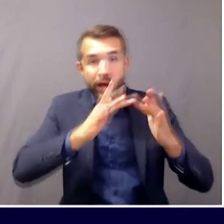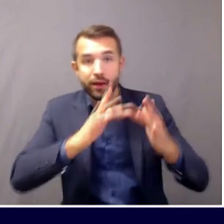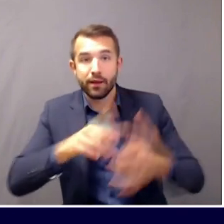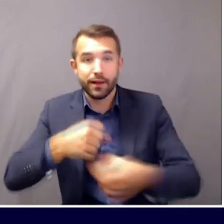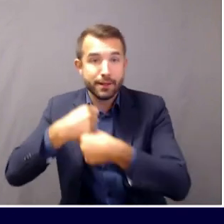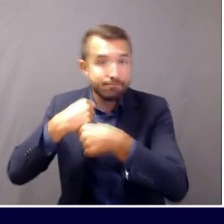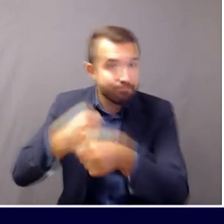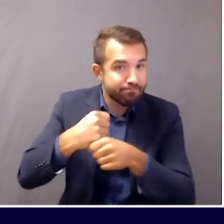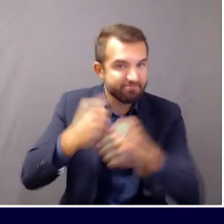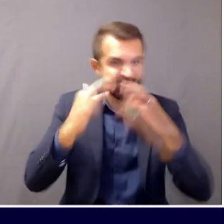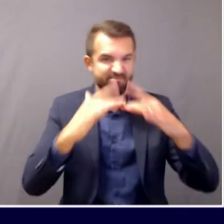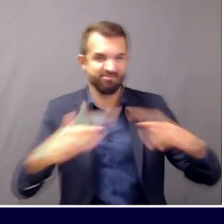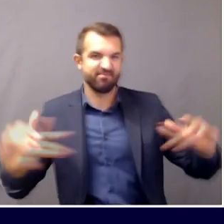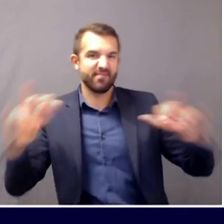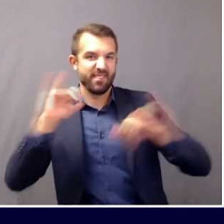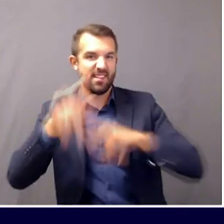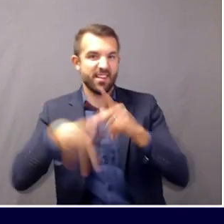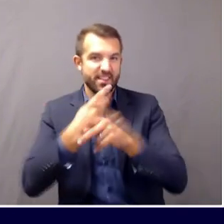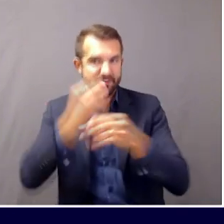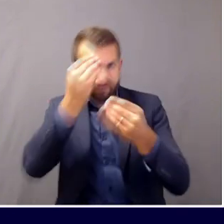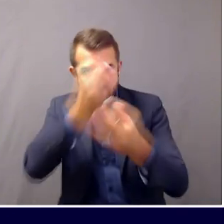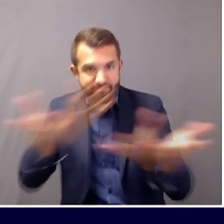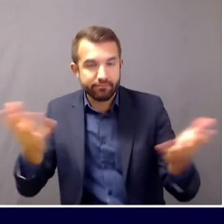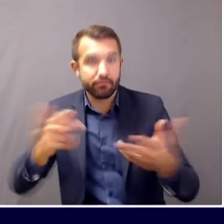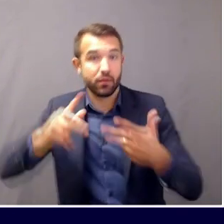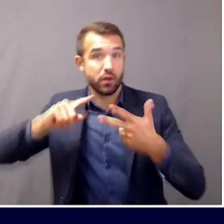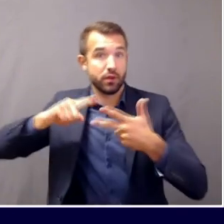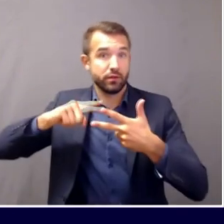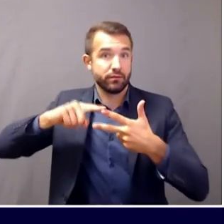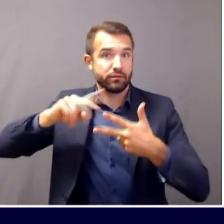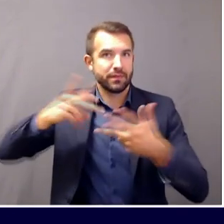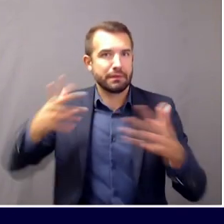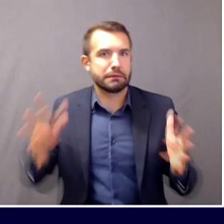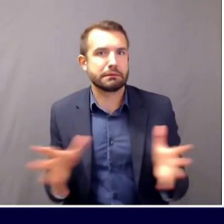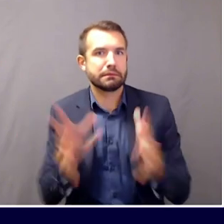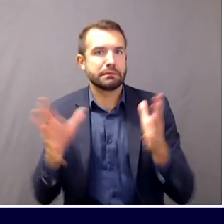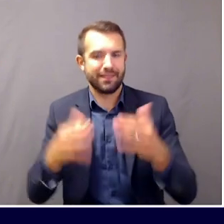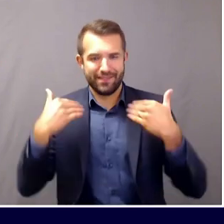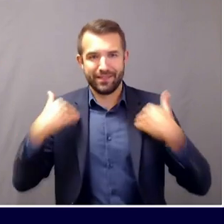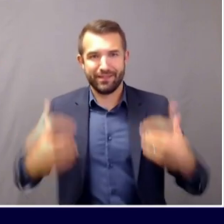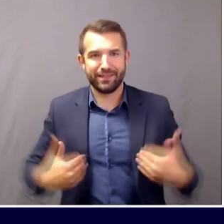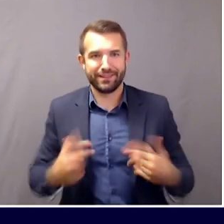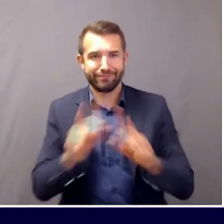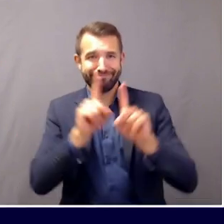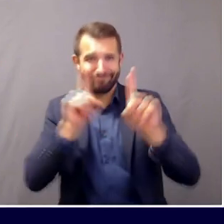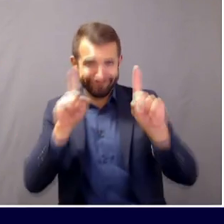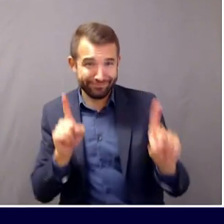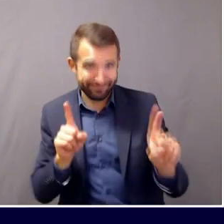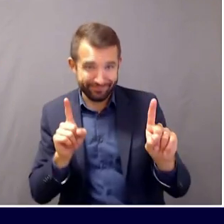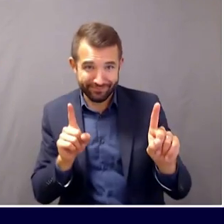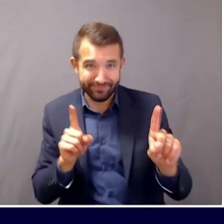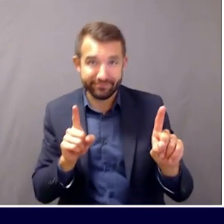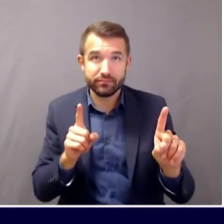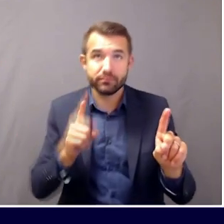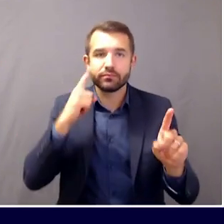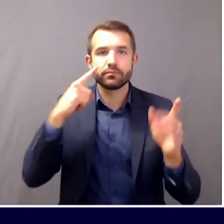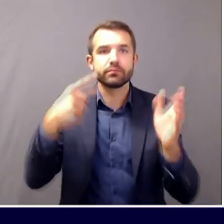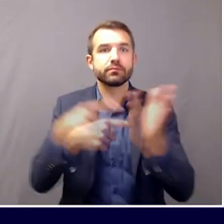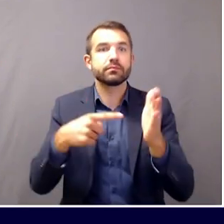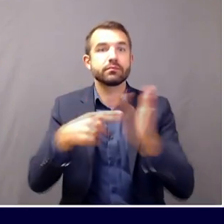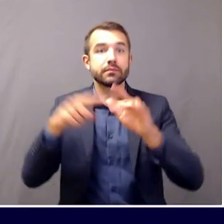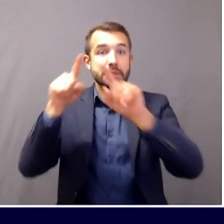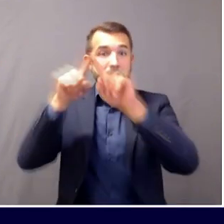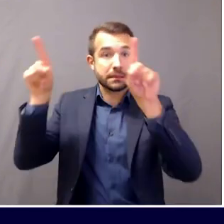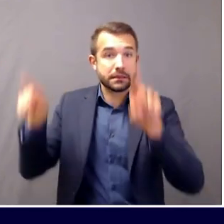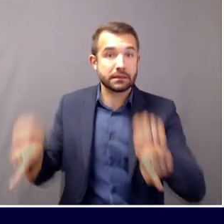the awards will support physical distancing and related measures. This could include posting signs for physical distancing in